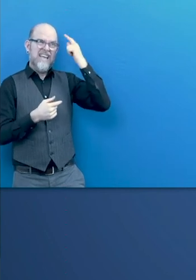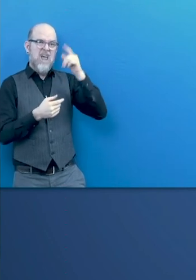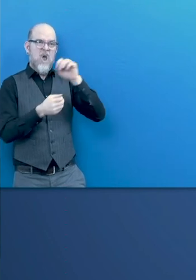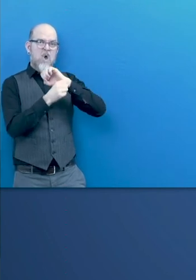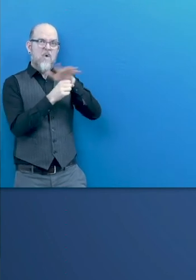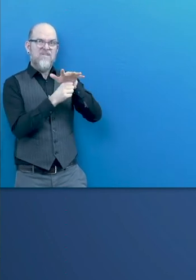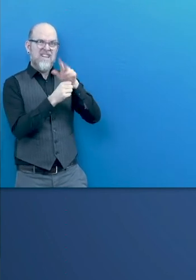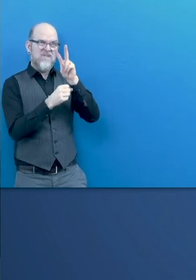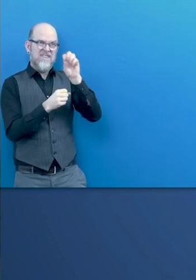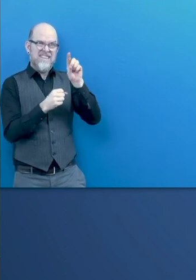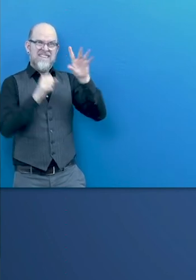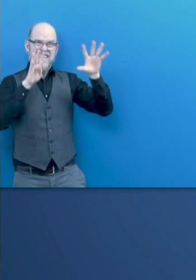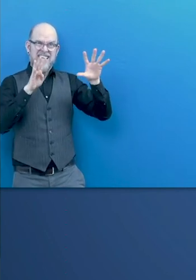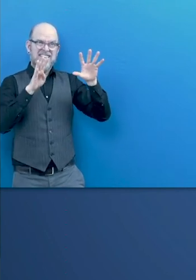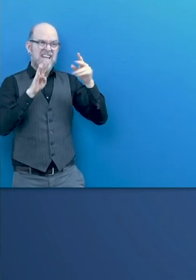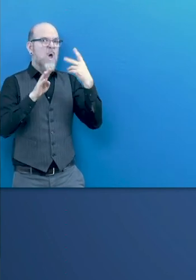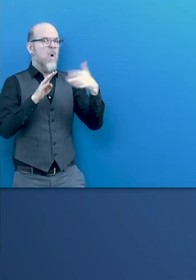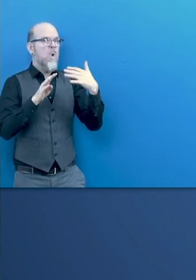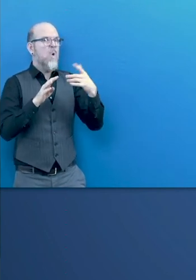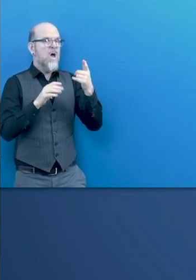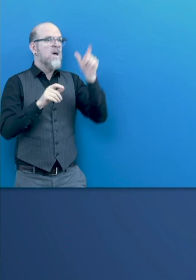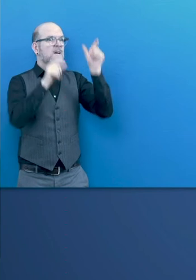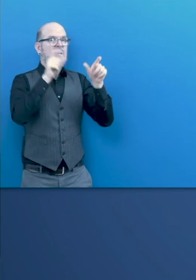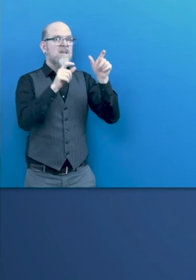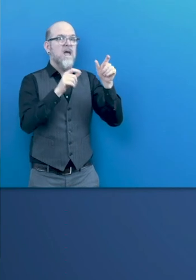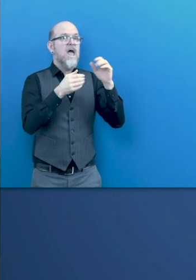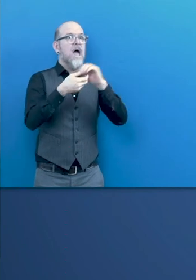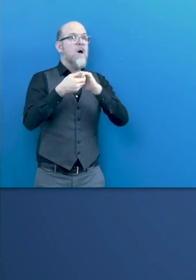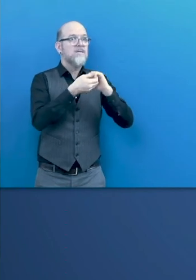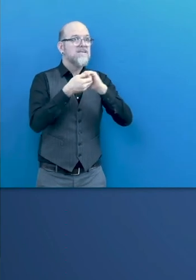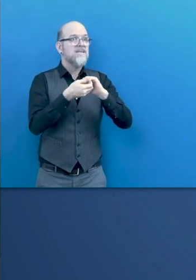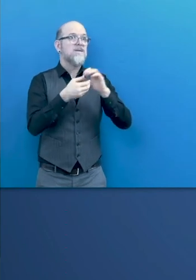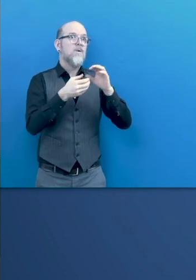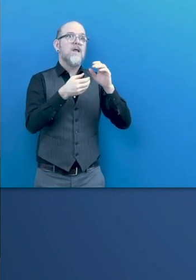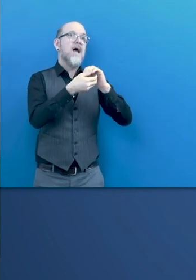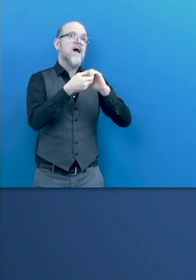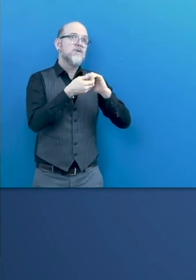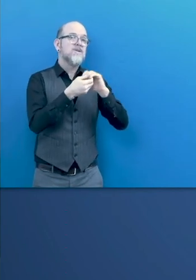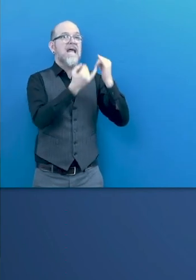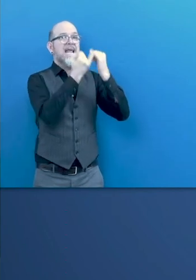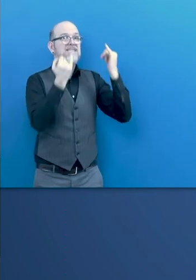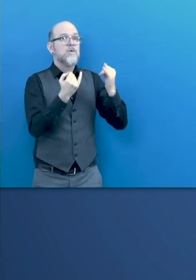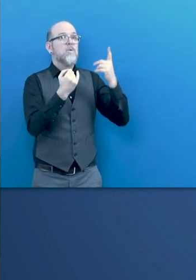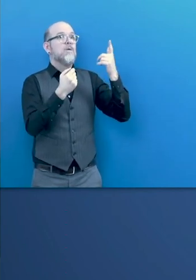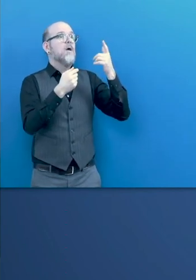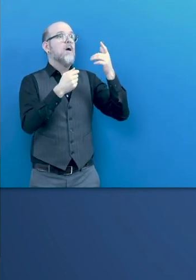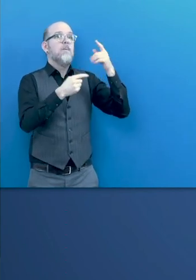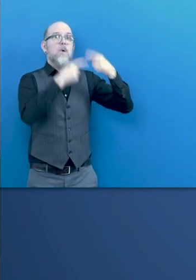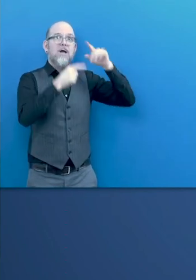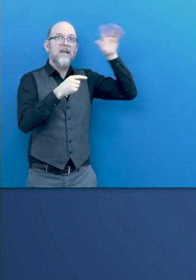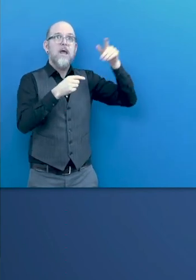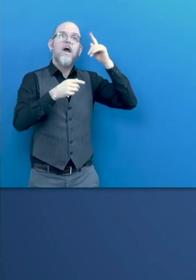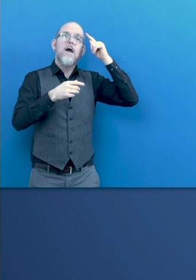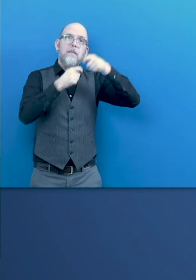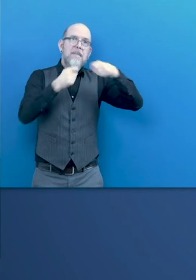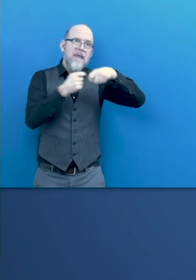organizations will probably not be able to ensure that the measures taken are inclusive of people with disabilities. So